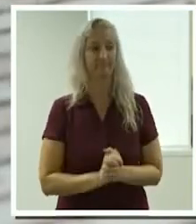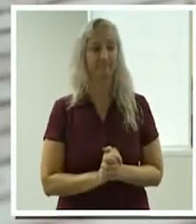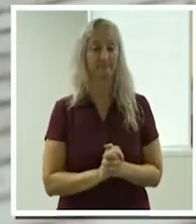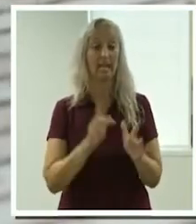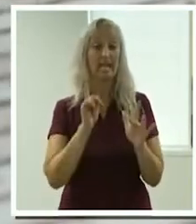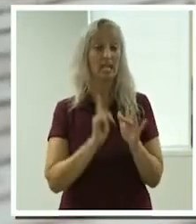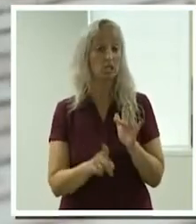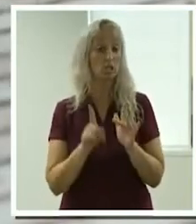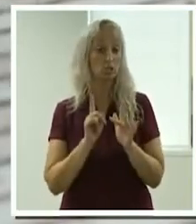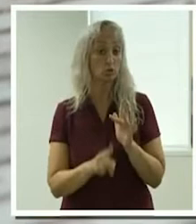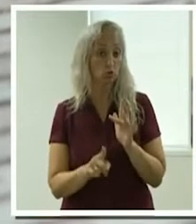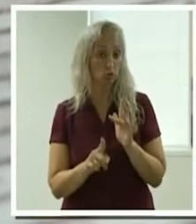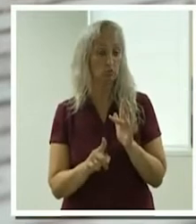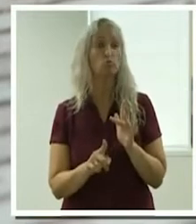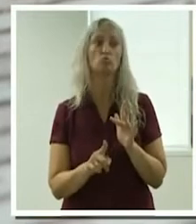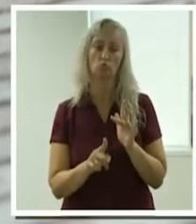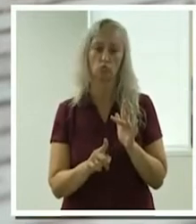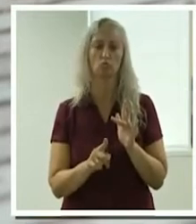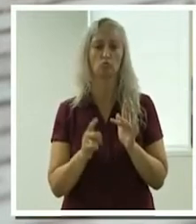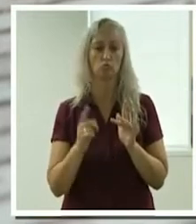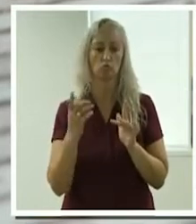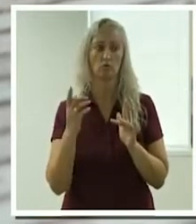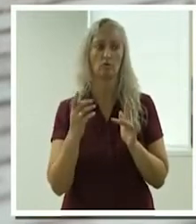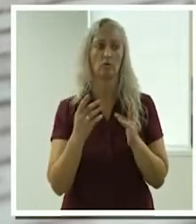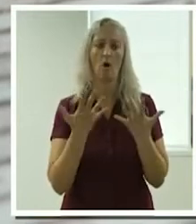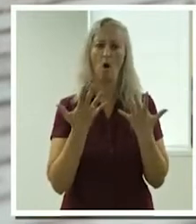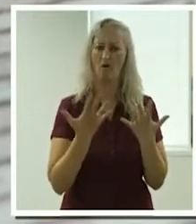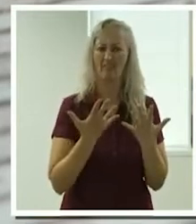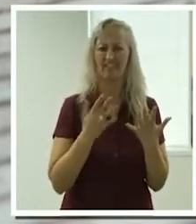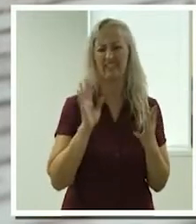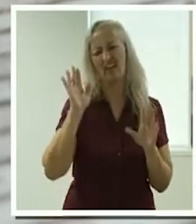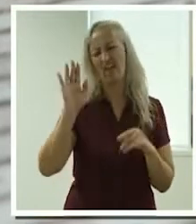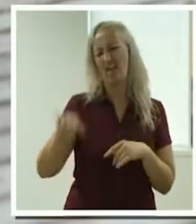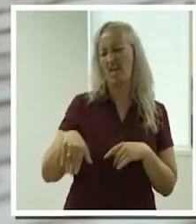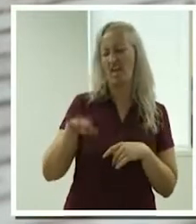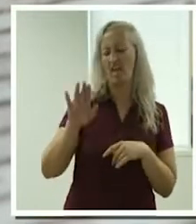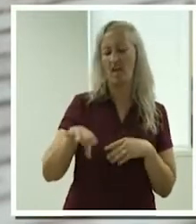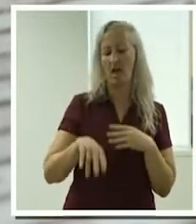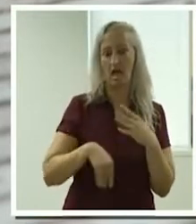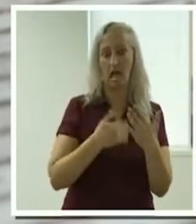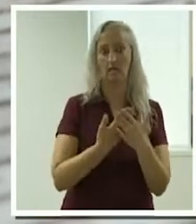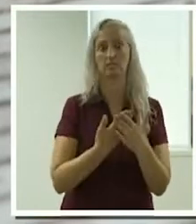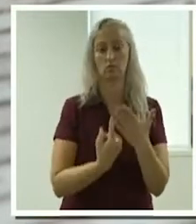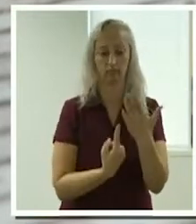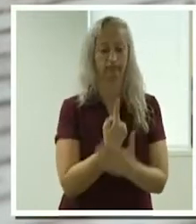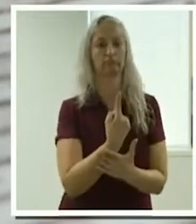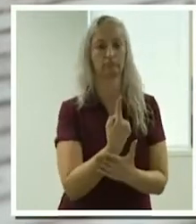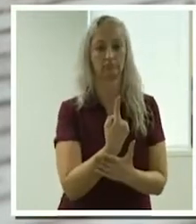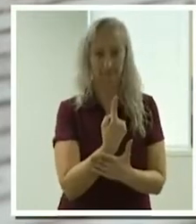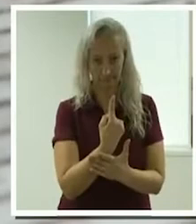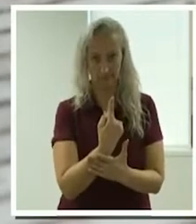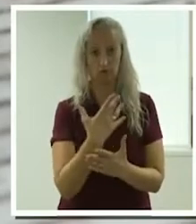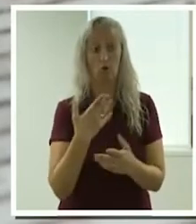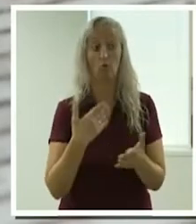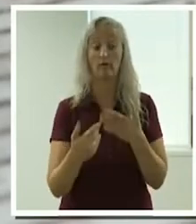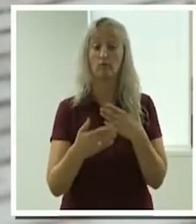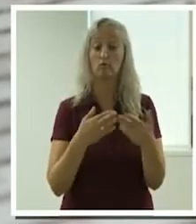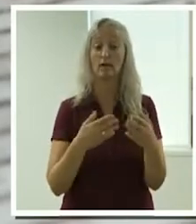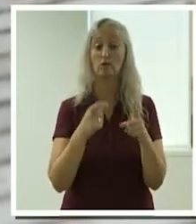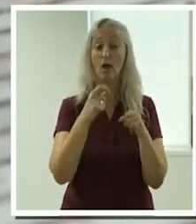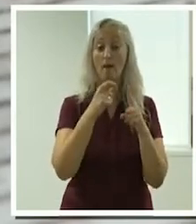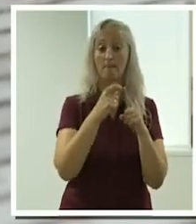is an area that's not important until you need it and then it becomes very important, which is why we've arranged a suite of cover, including public liability,